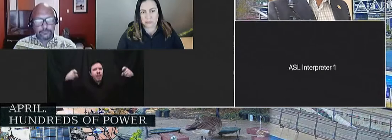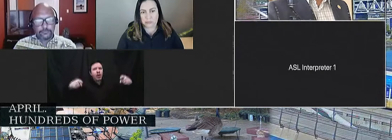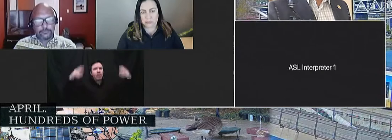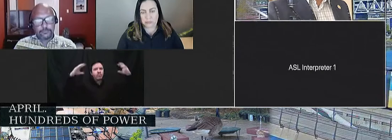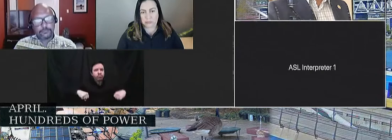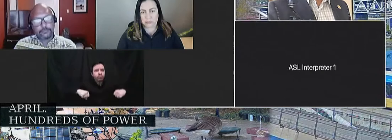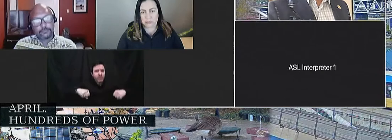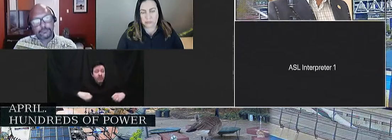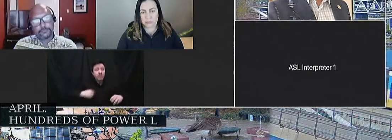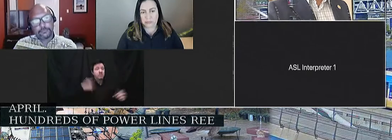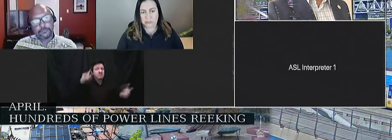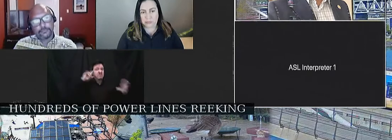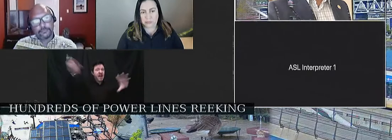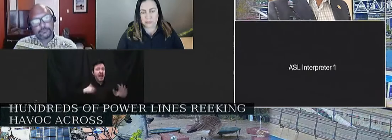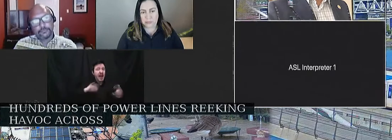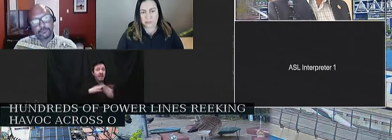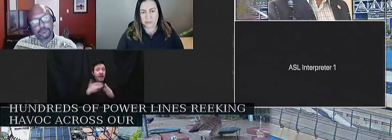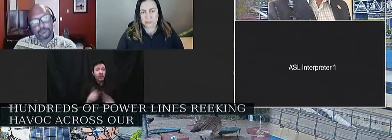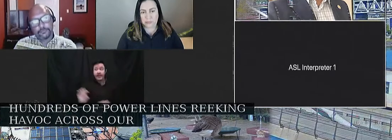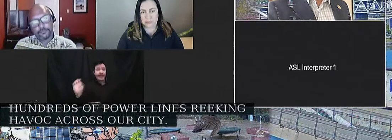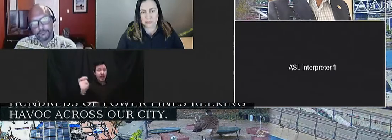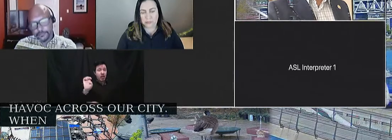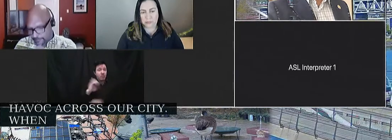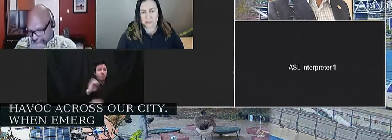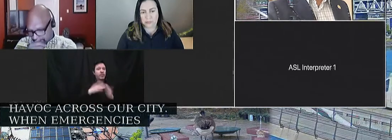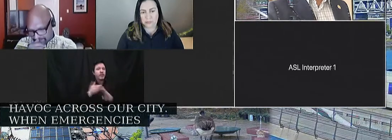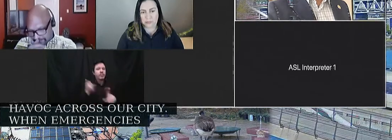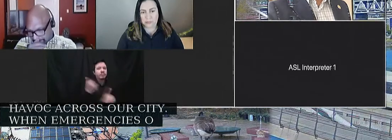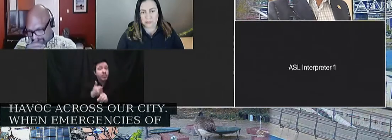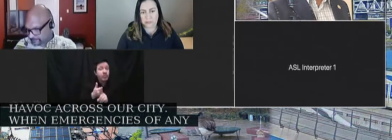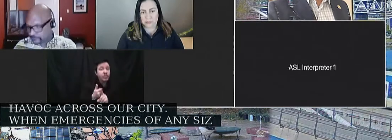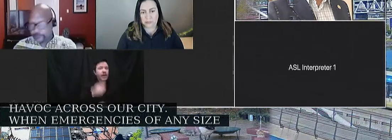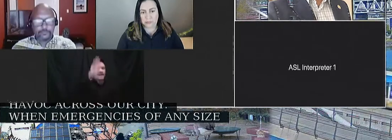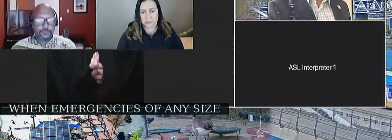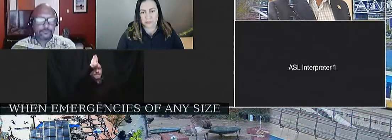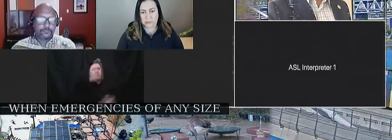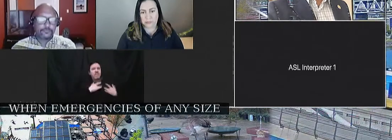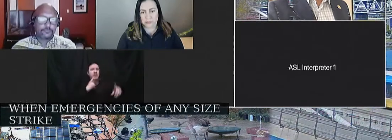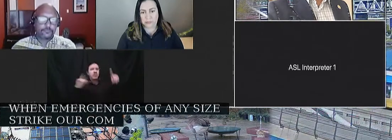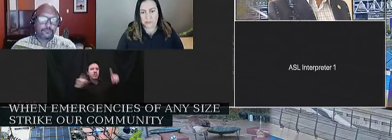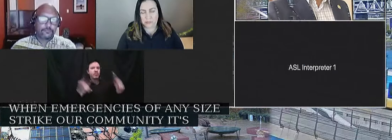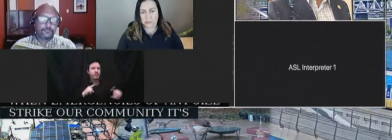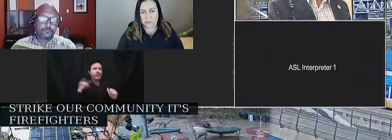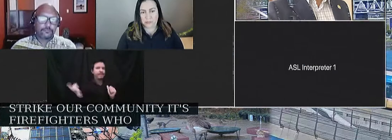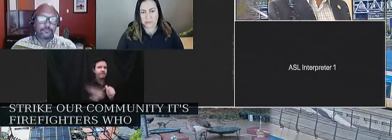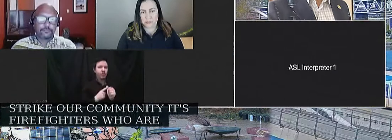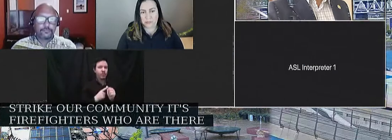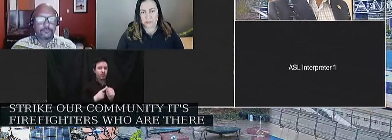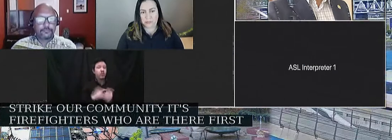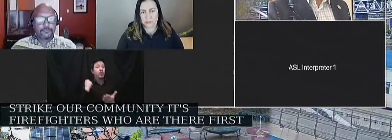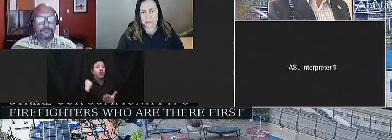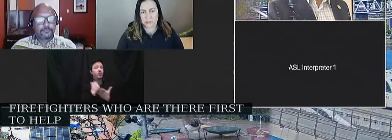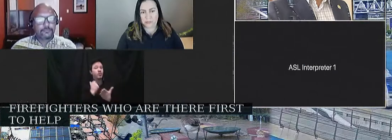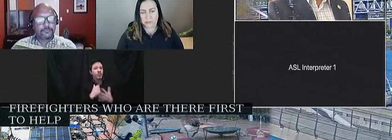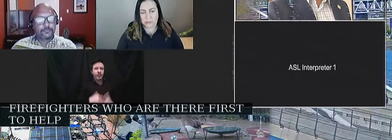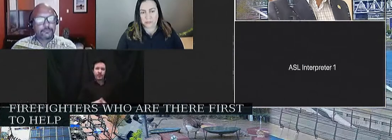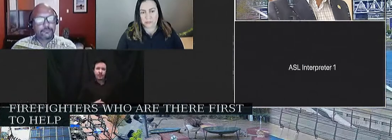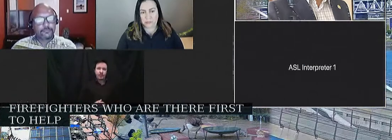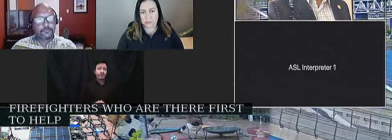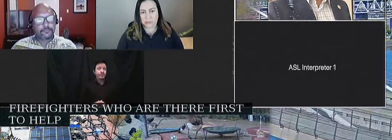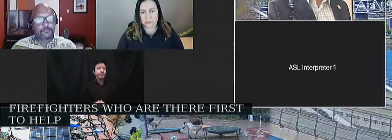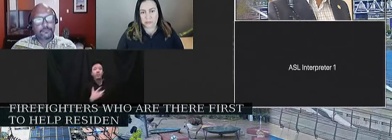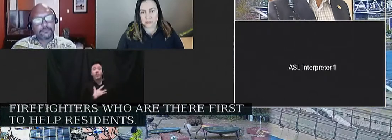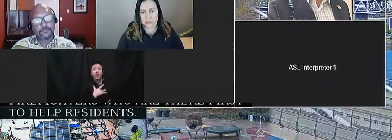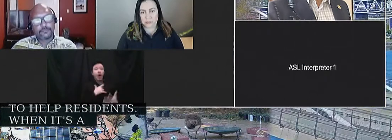When emergencies of any size strike our community, it's firefighters who are there first to help residents. Whether it's a heart